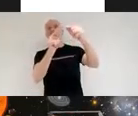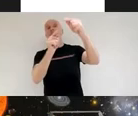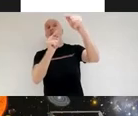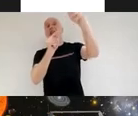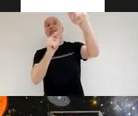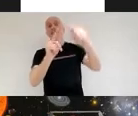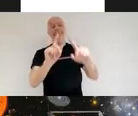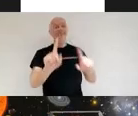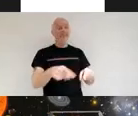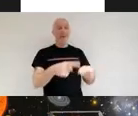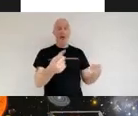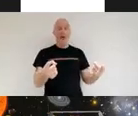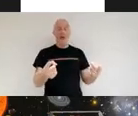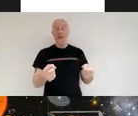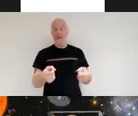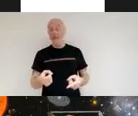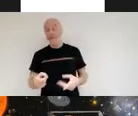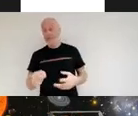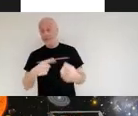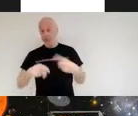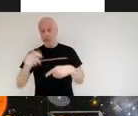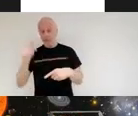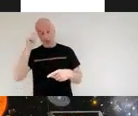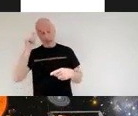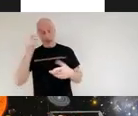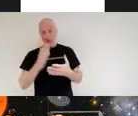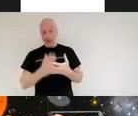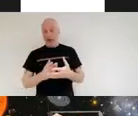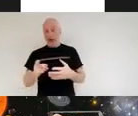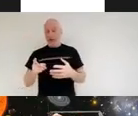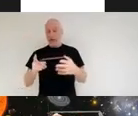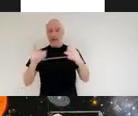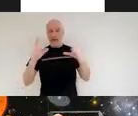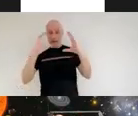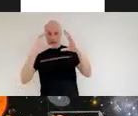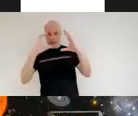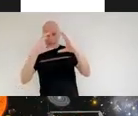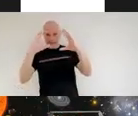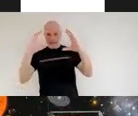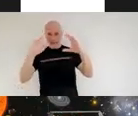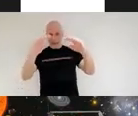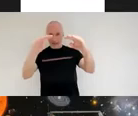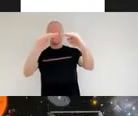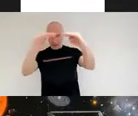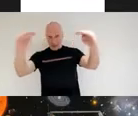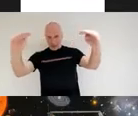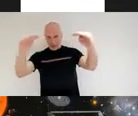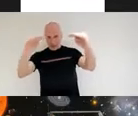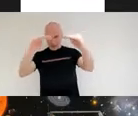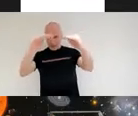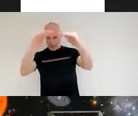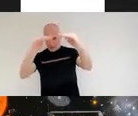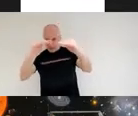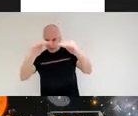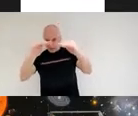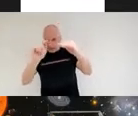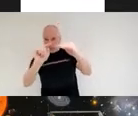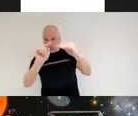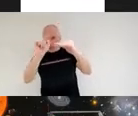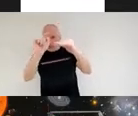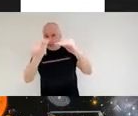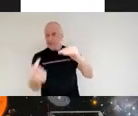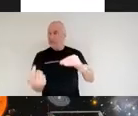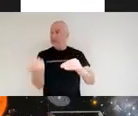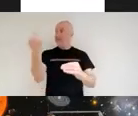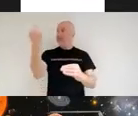actually changing anyway there is effectively an observational horizon so we're starting to lose the ability to see back as far as